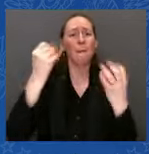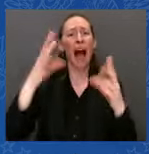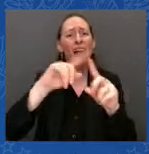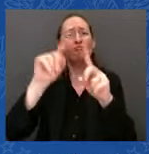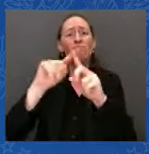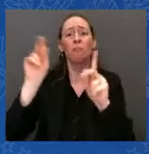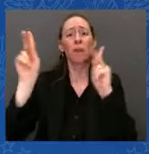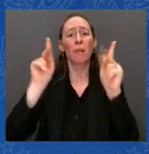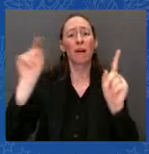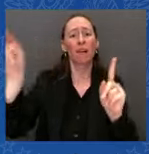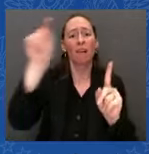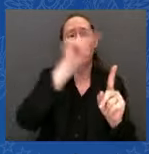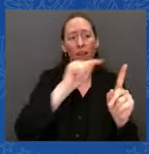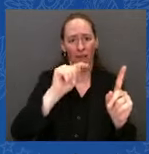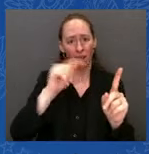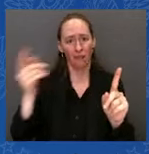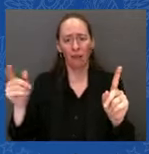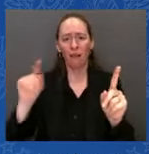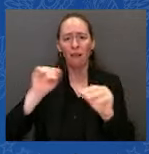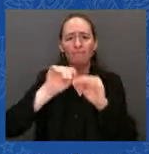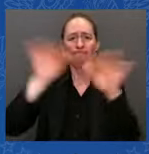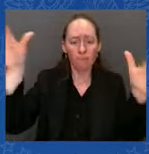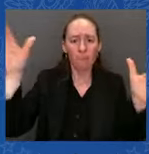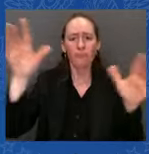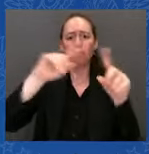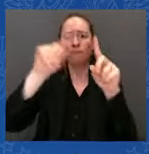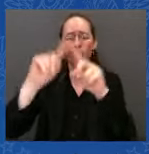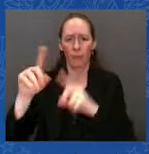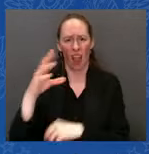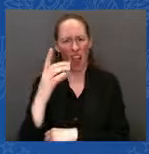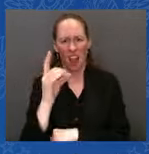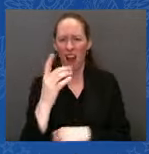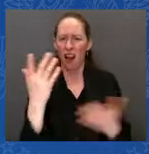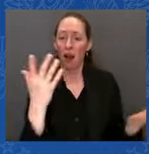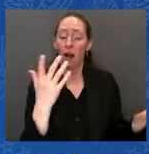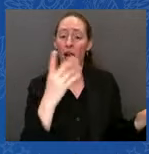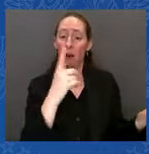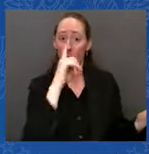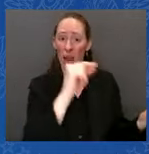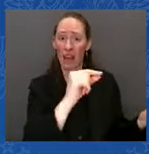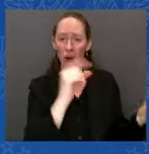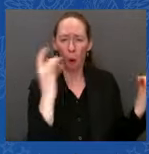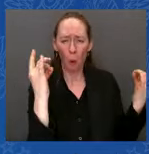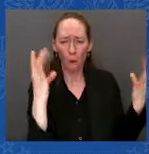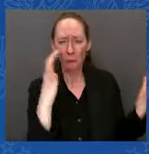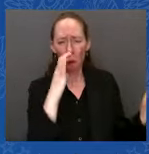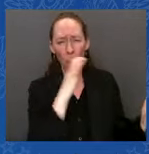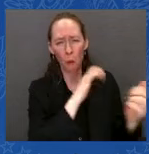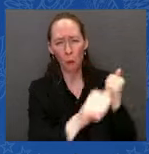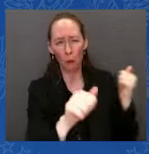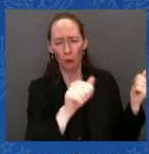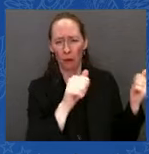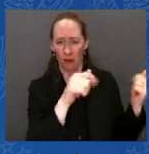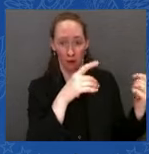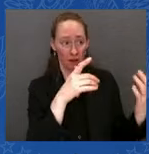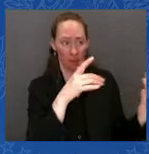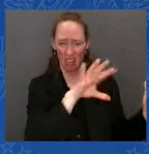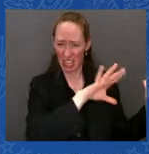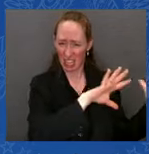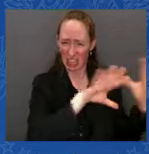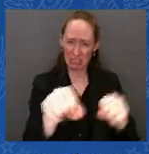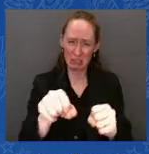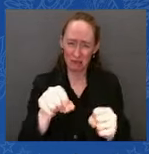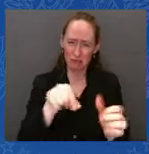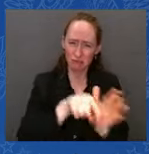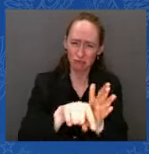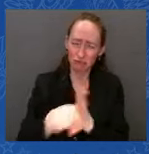The United States and Europe are fully united. This morning, I had a long conversation with our